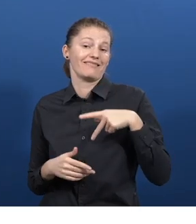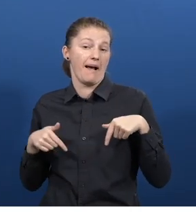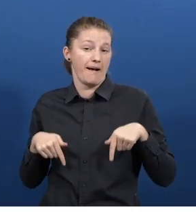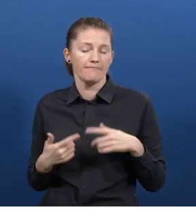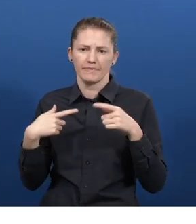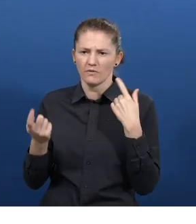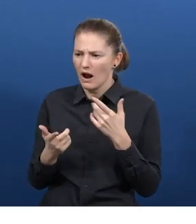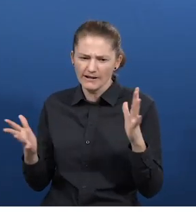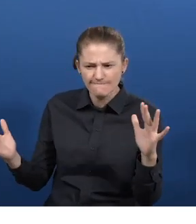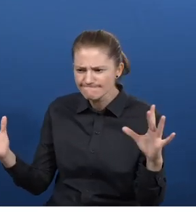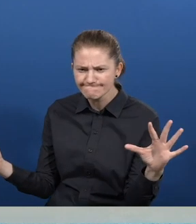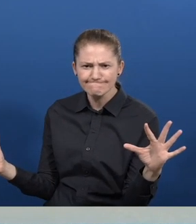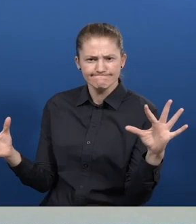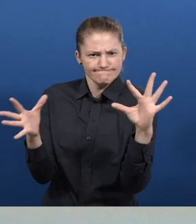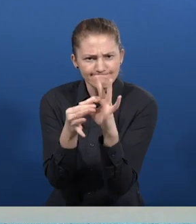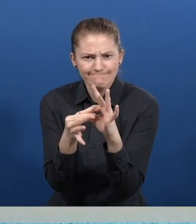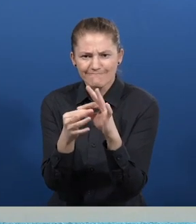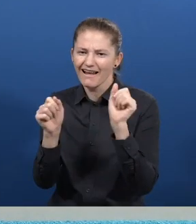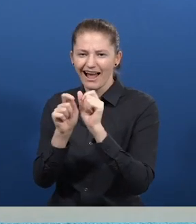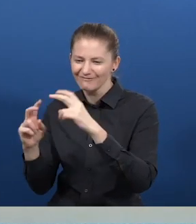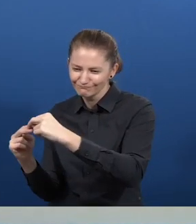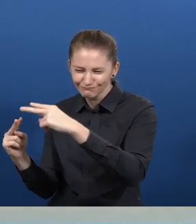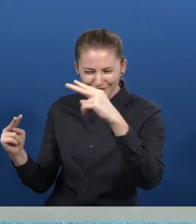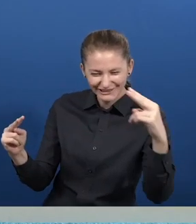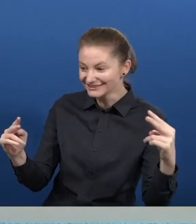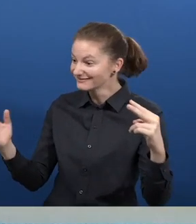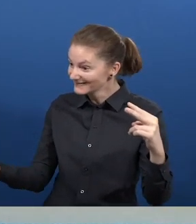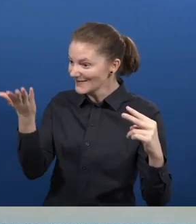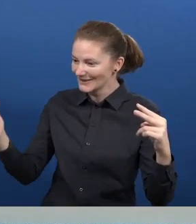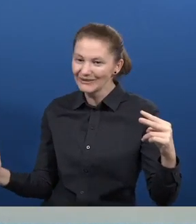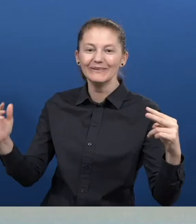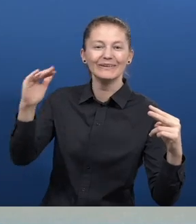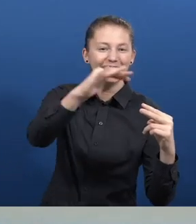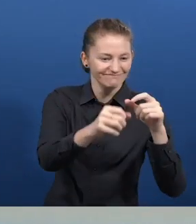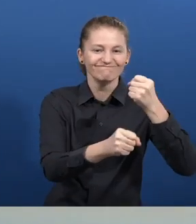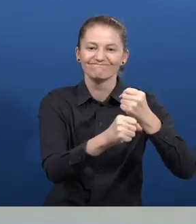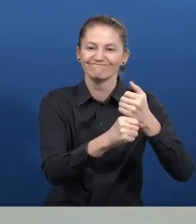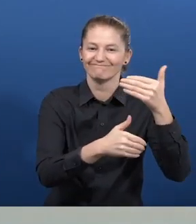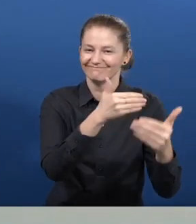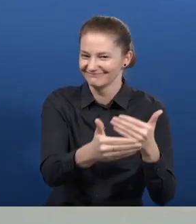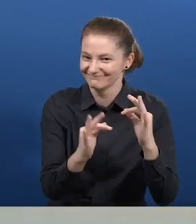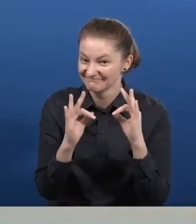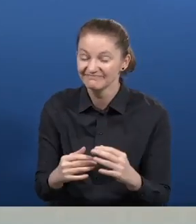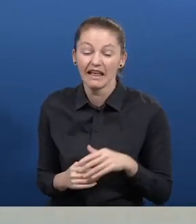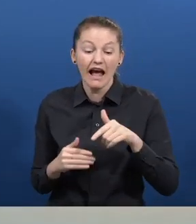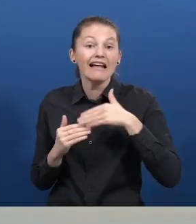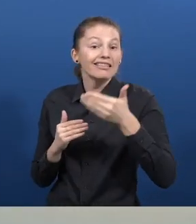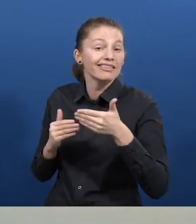from Arab society, women, and people living in outlying geographic areas. Through TAP, we connect. We are the